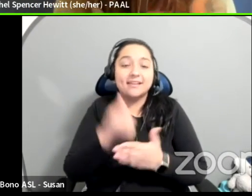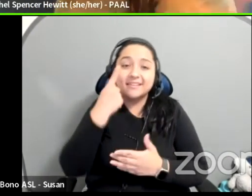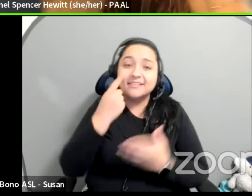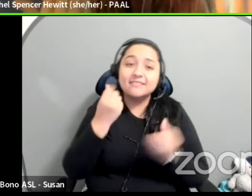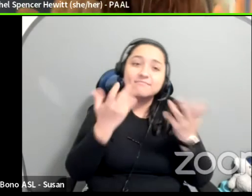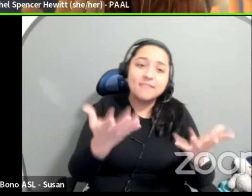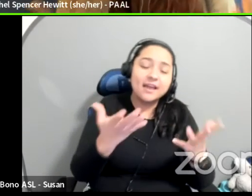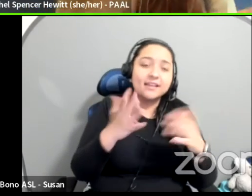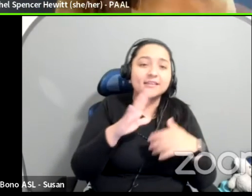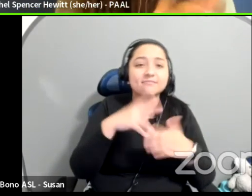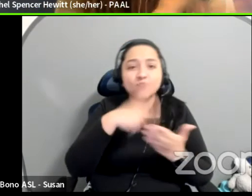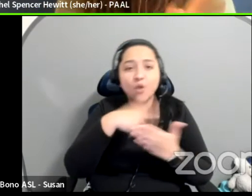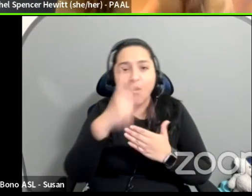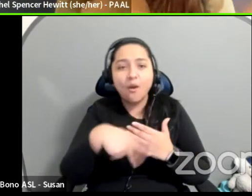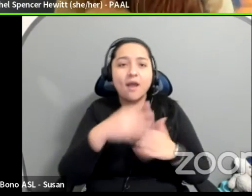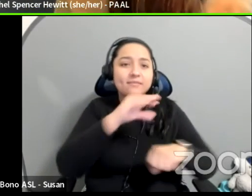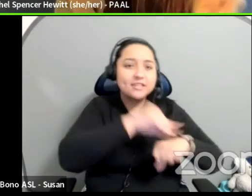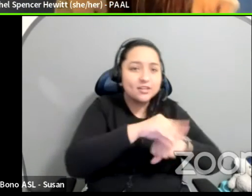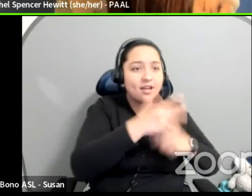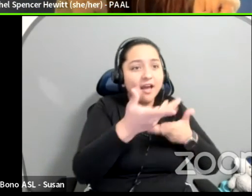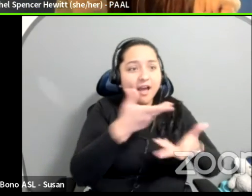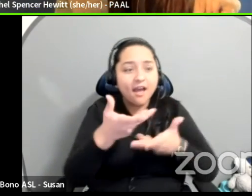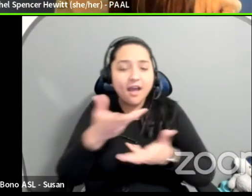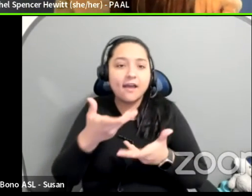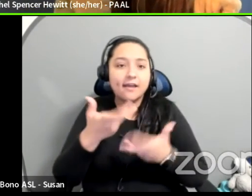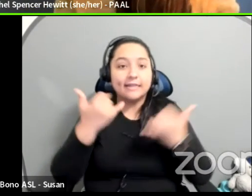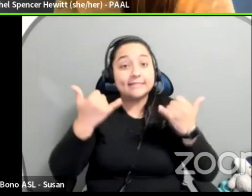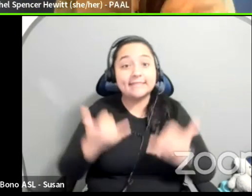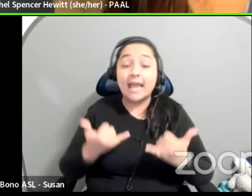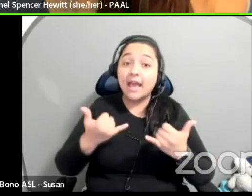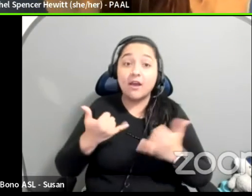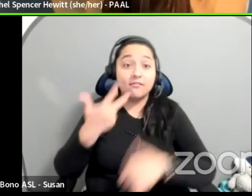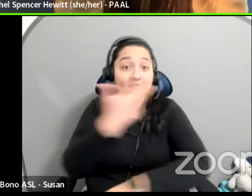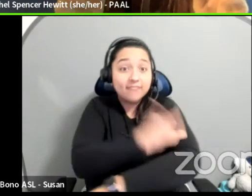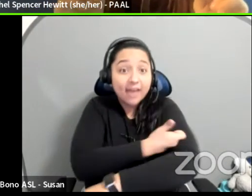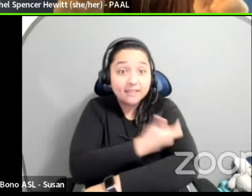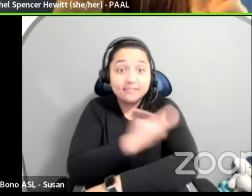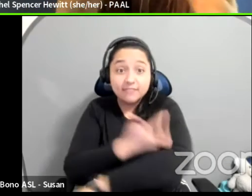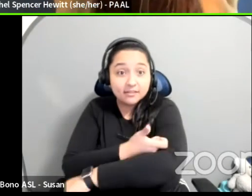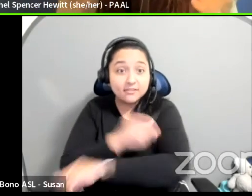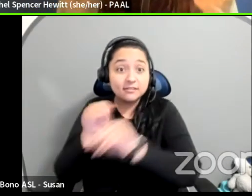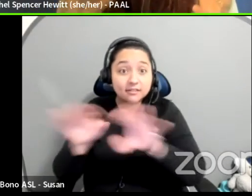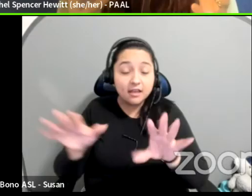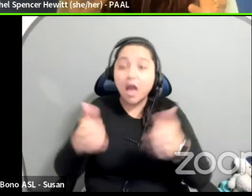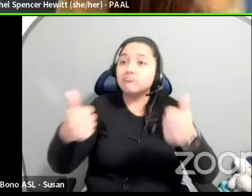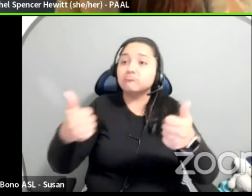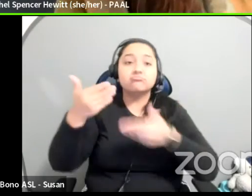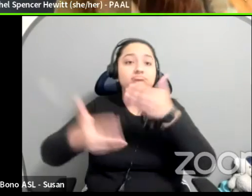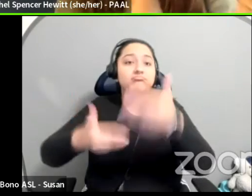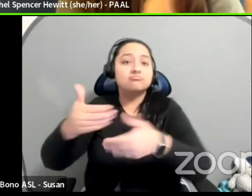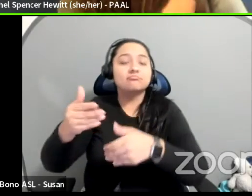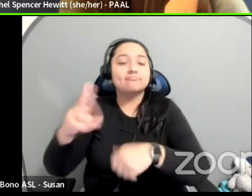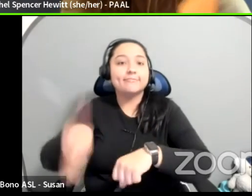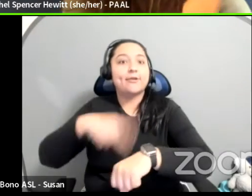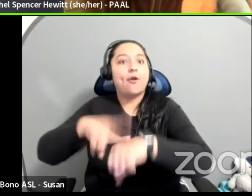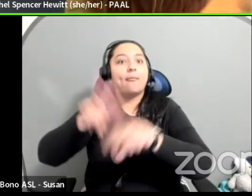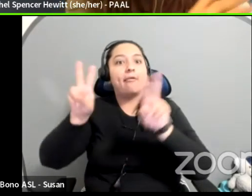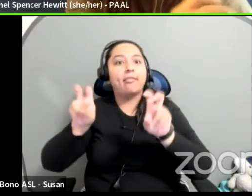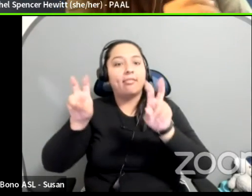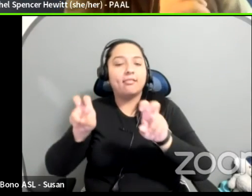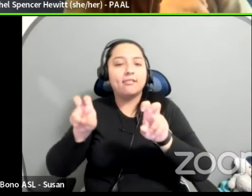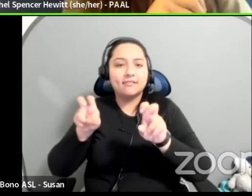And then we just go back to saying, okay, everyone's vaccinated. Let's go. So we're not tethered to our space anymore. It's only centering people who weren't tethered to